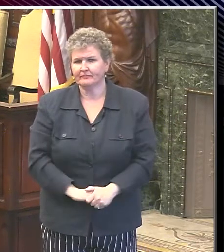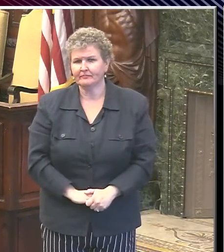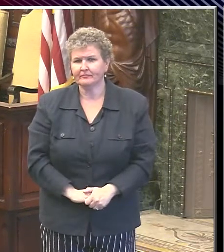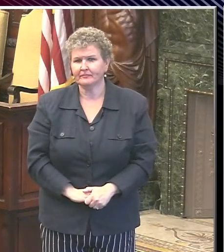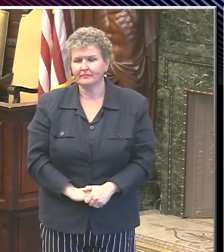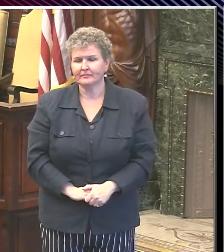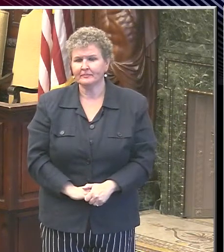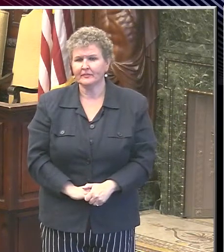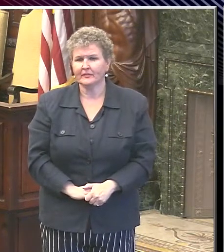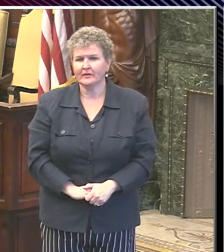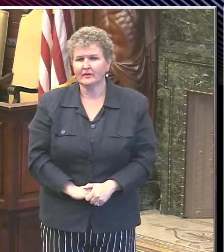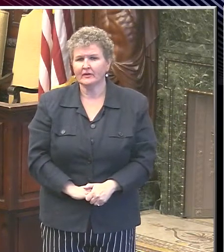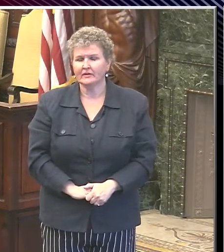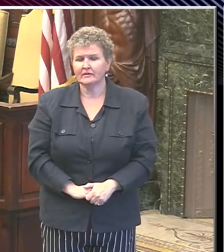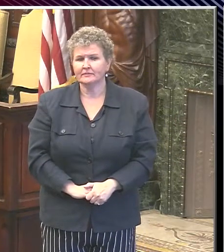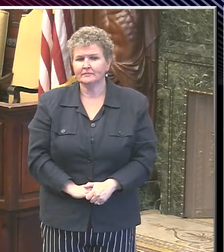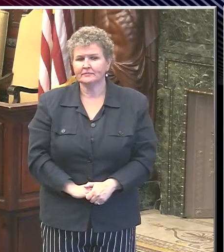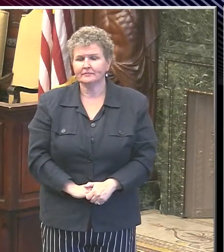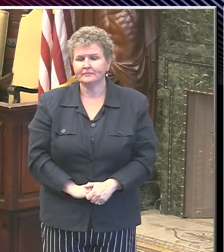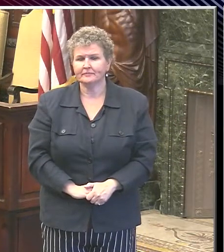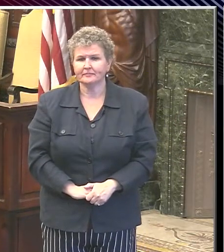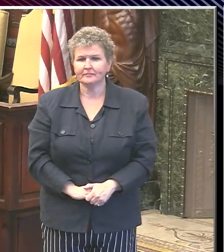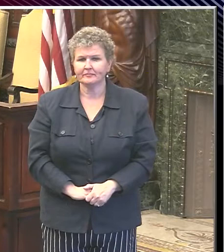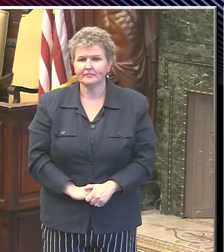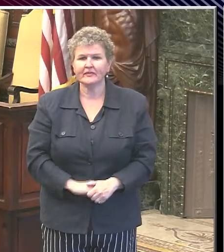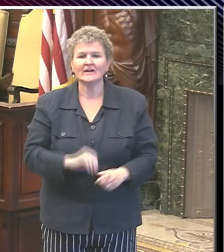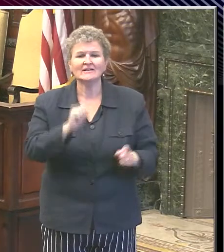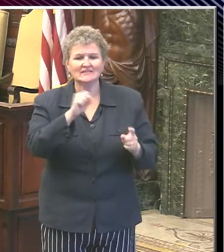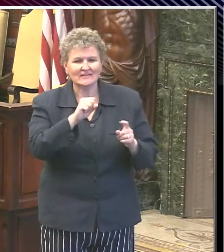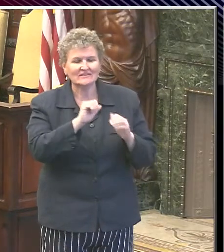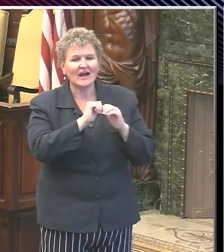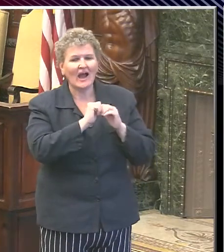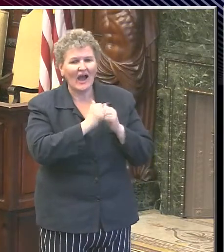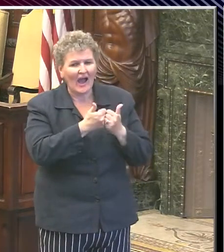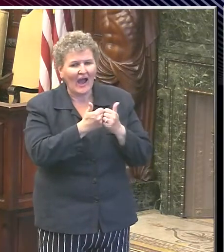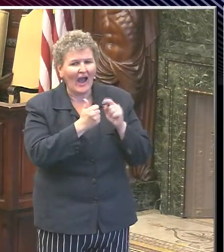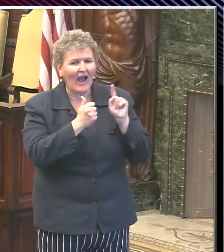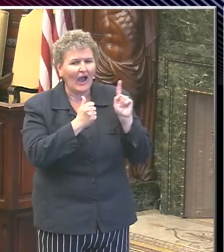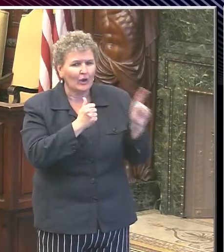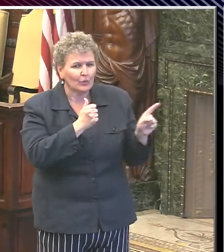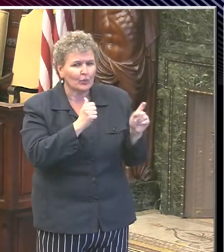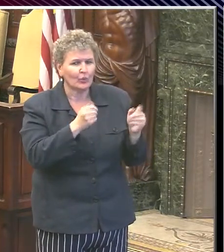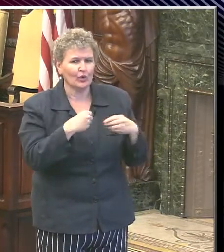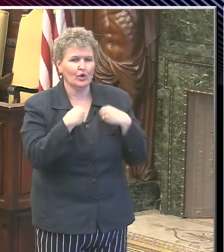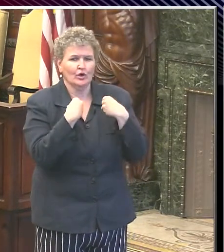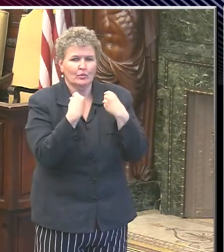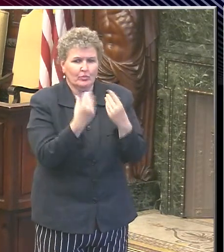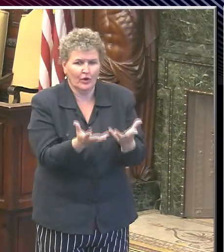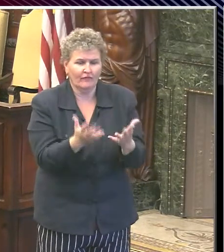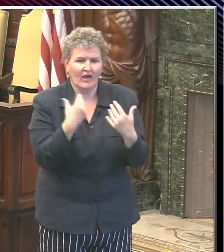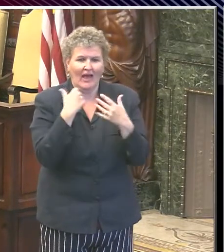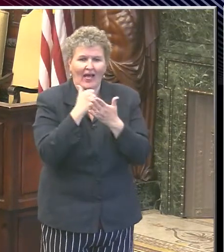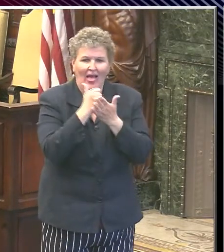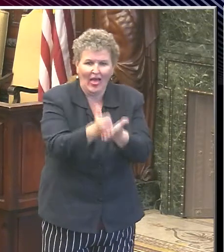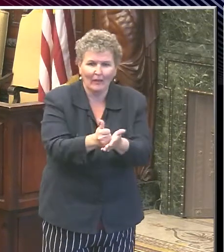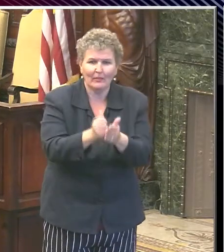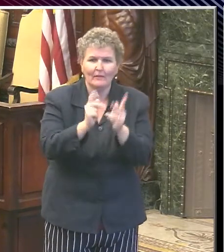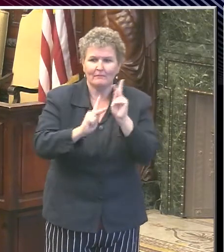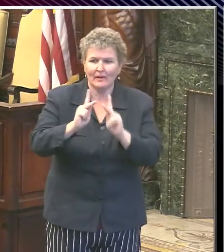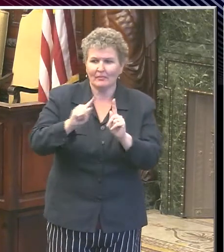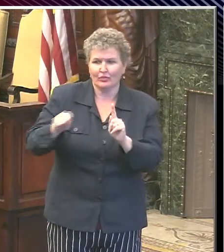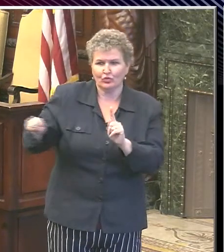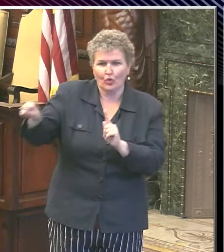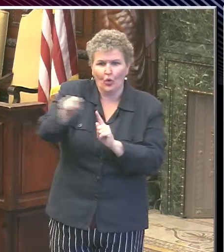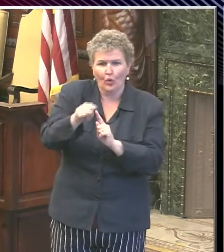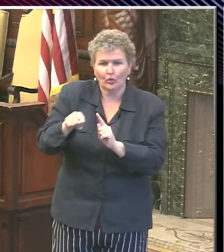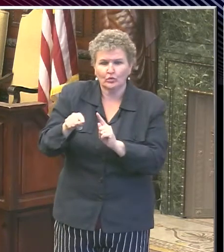salir de la situación de estar sin hogar? Yes, how would you deal with the situation? How would you provide them help in order to get out of the situation of homelessness? Hopefully,